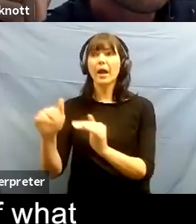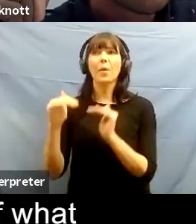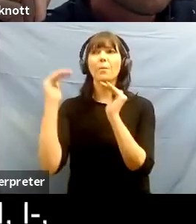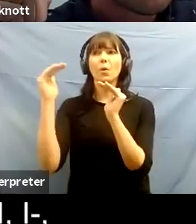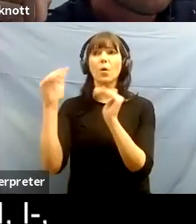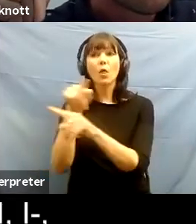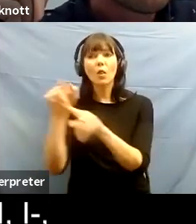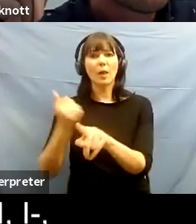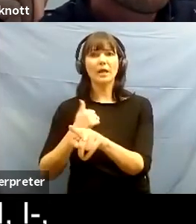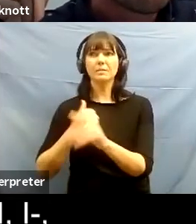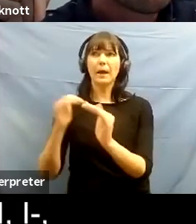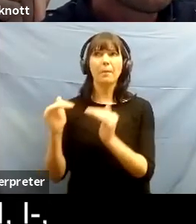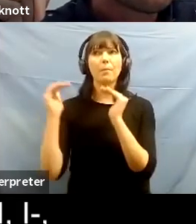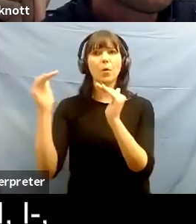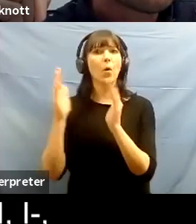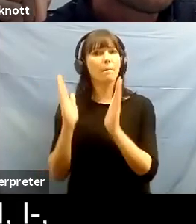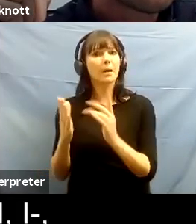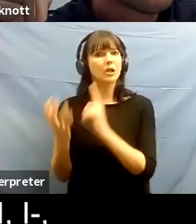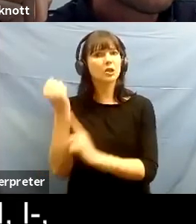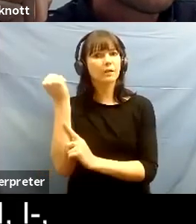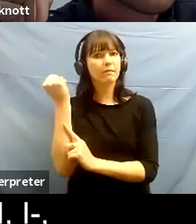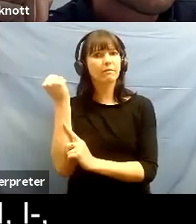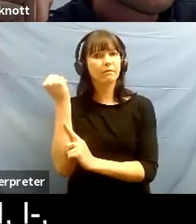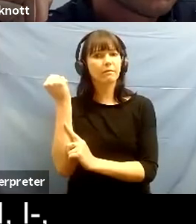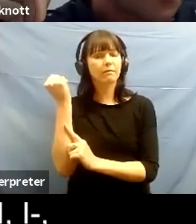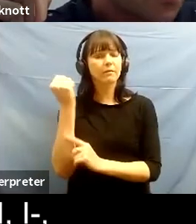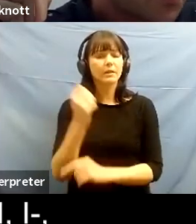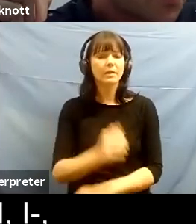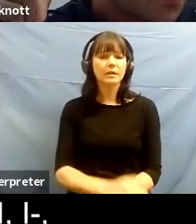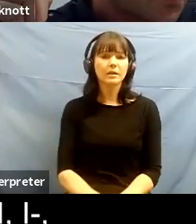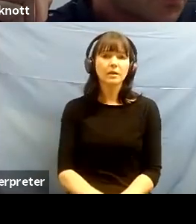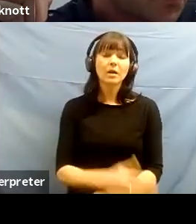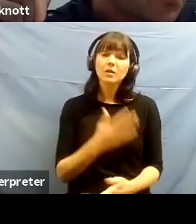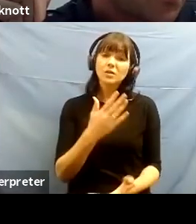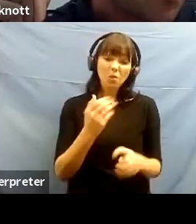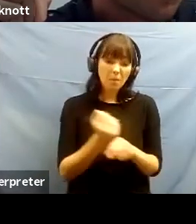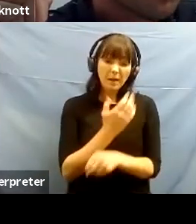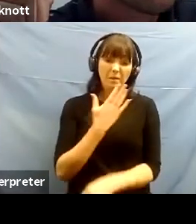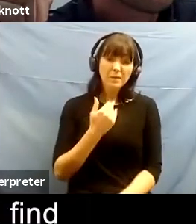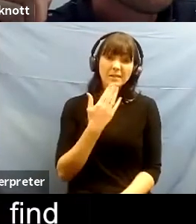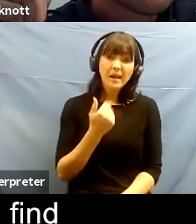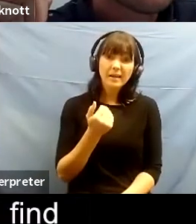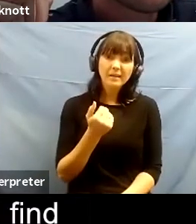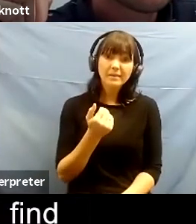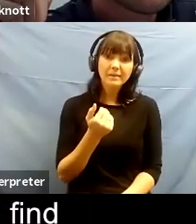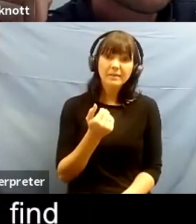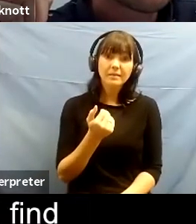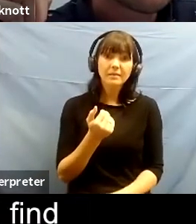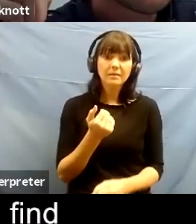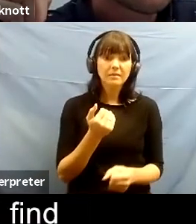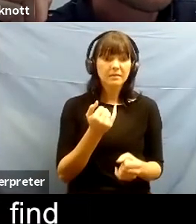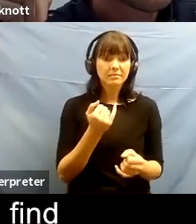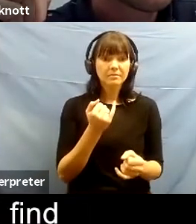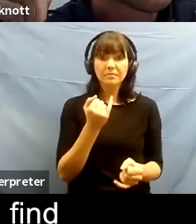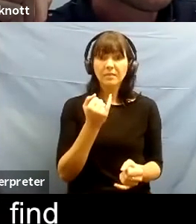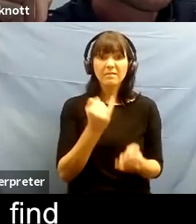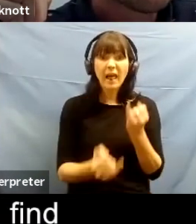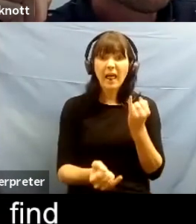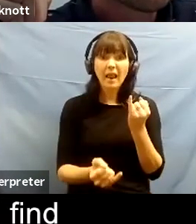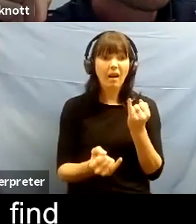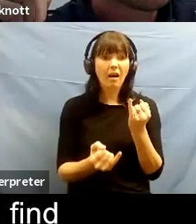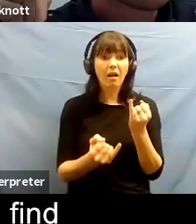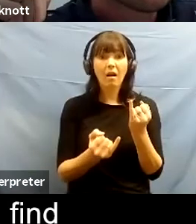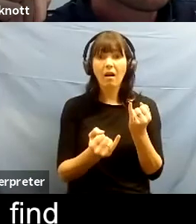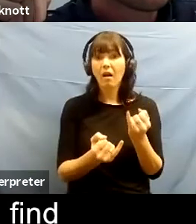i think so i think making mistakes and i i and working with failure um is important but i also if i